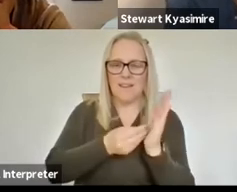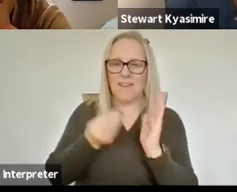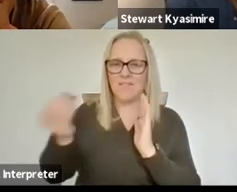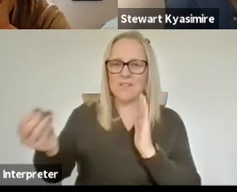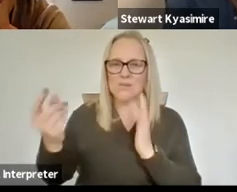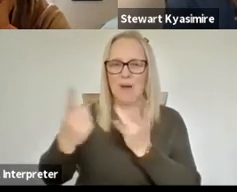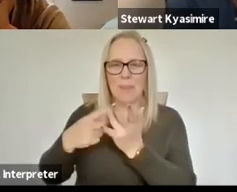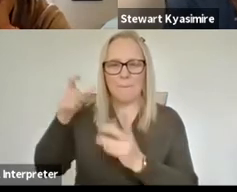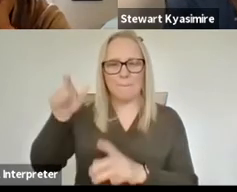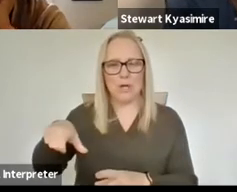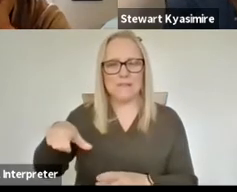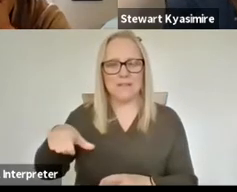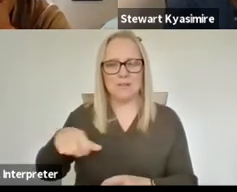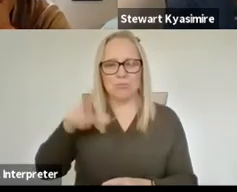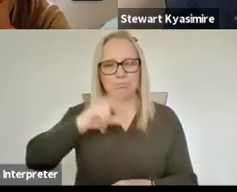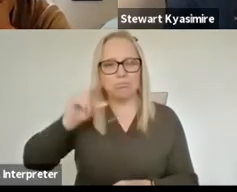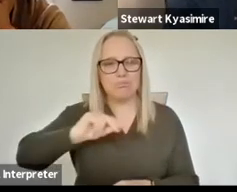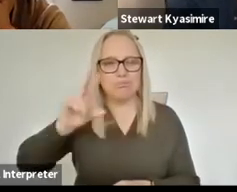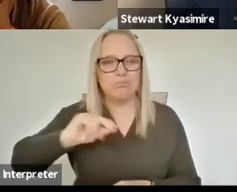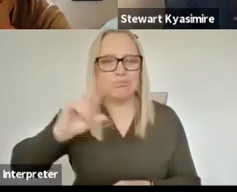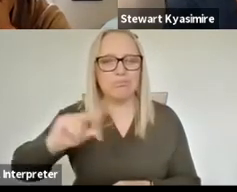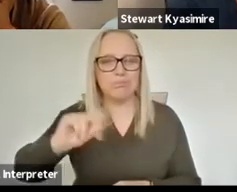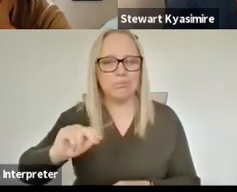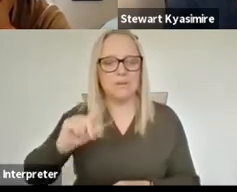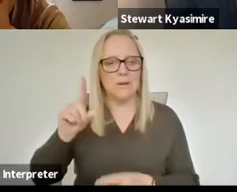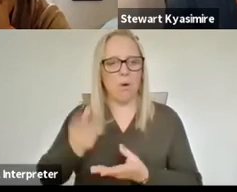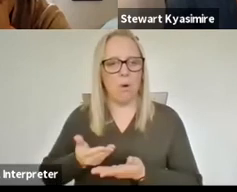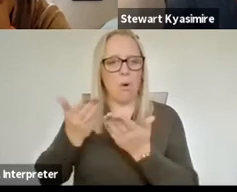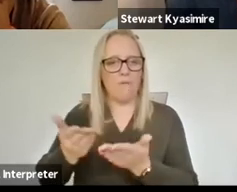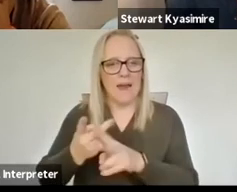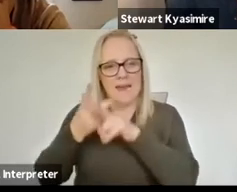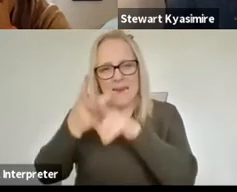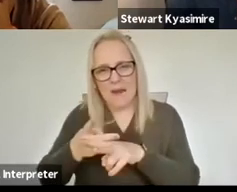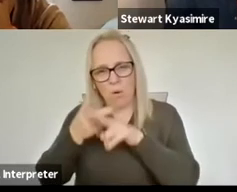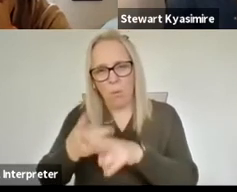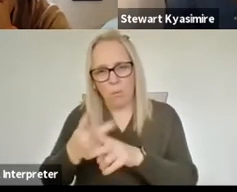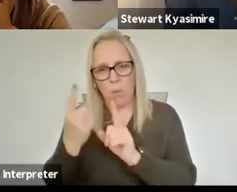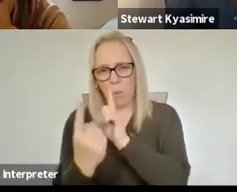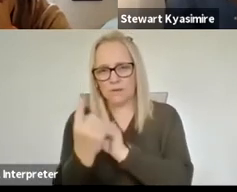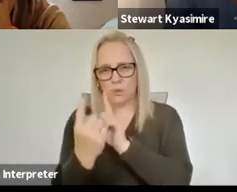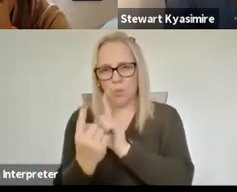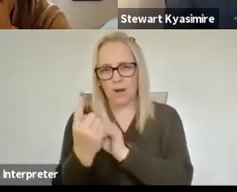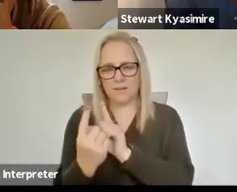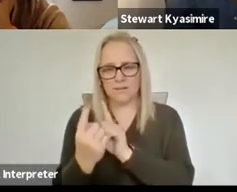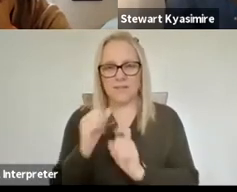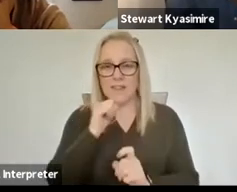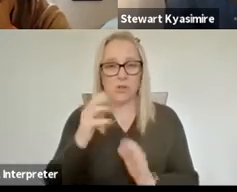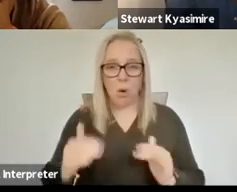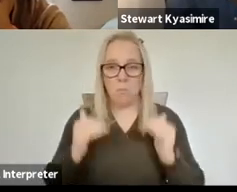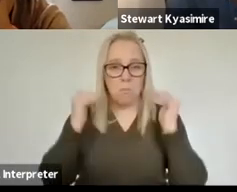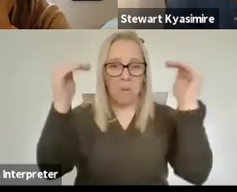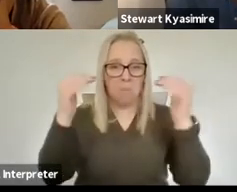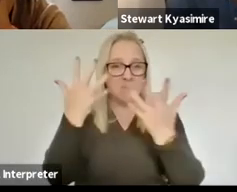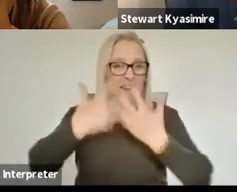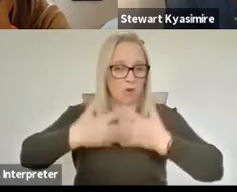offered in care home settings and one-to-one conversations with isolated older people now that's not really high-tech stuff at